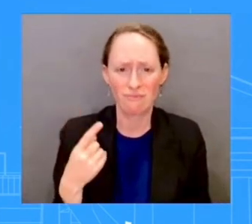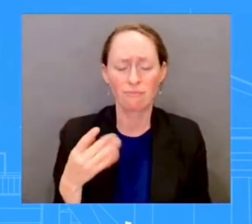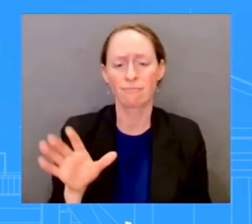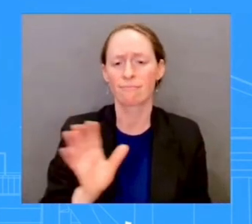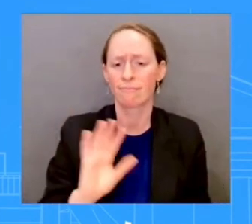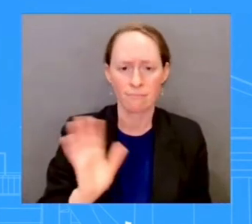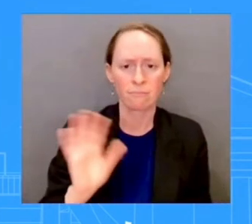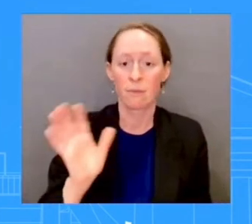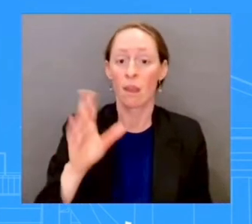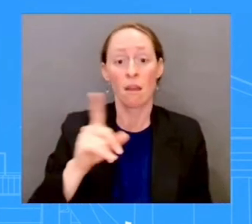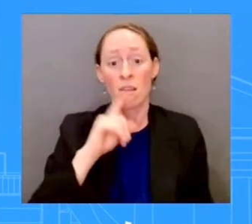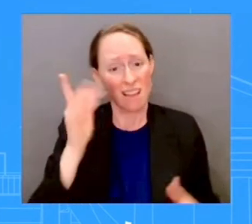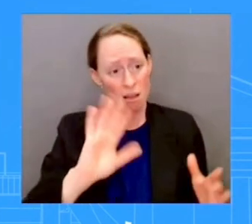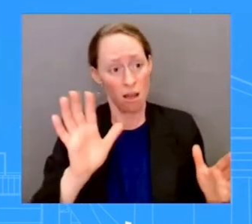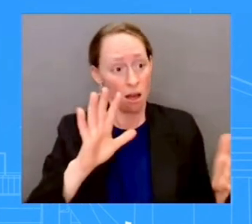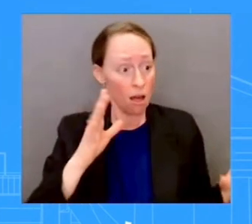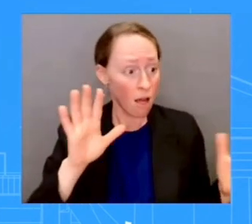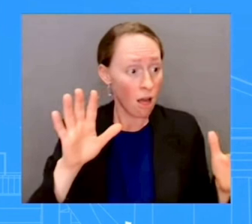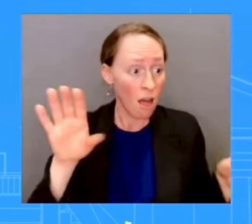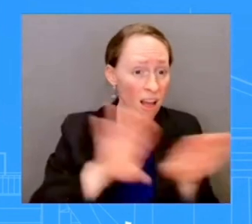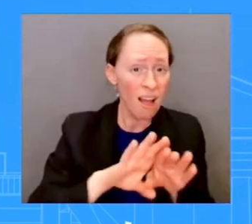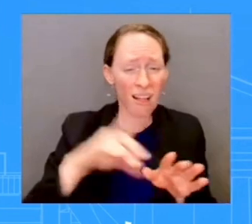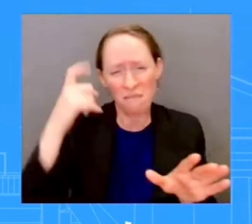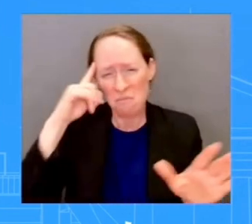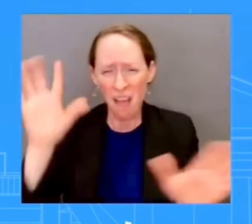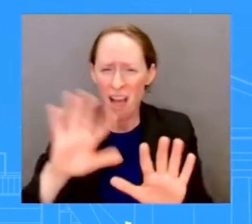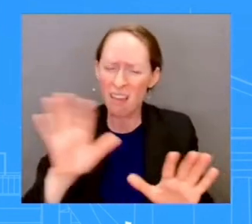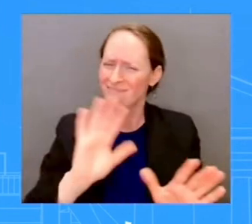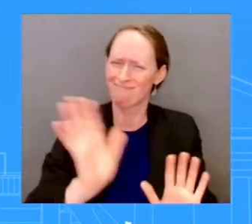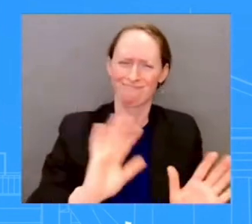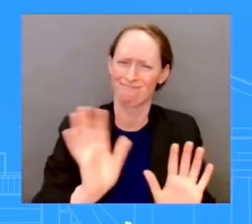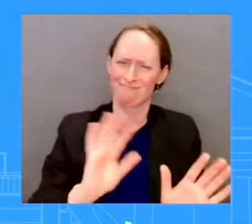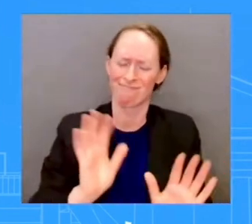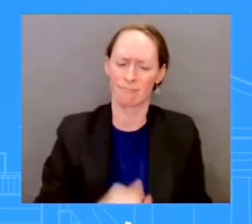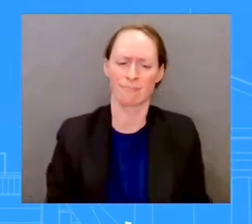across the country, American families across the country, certainly need.